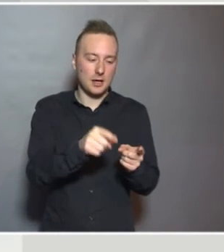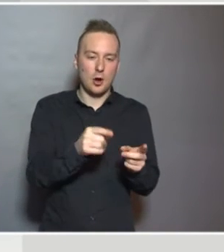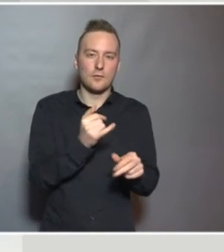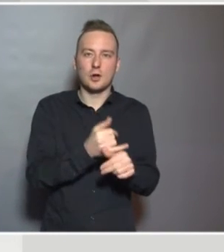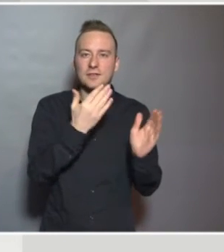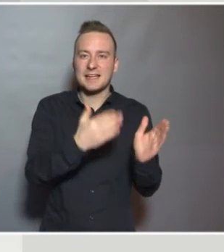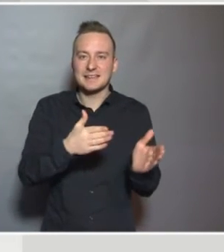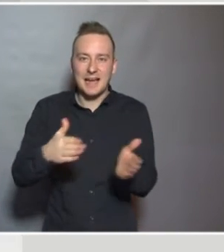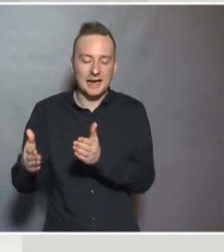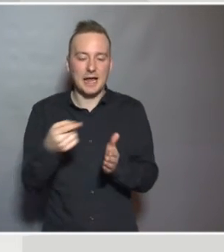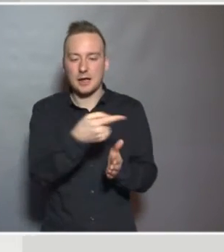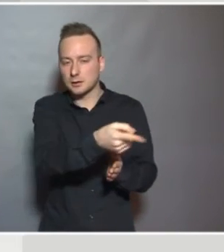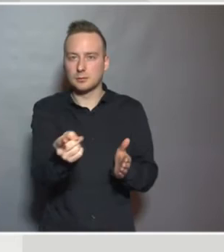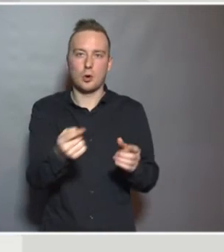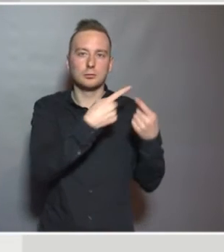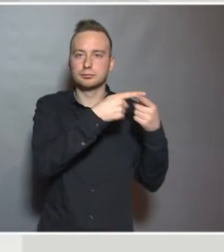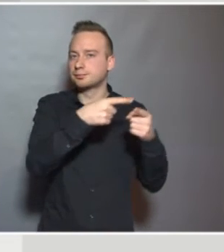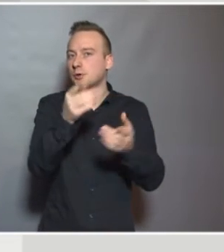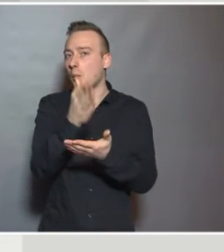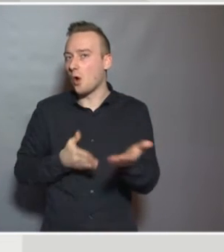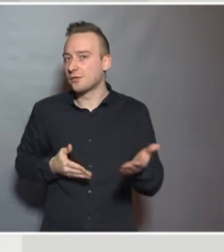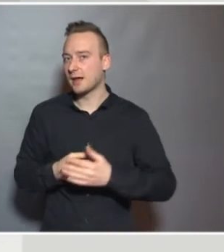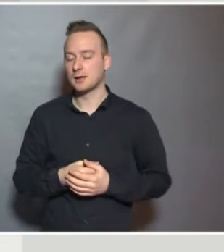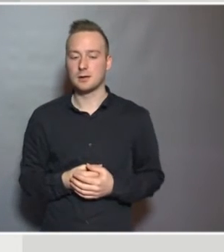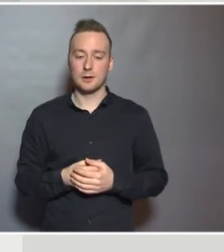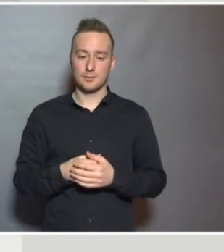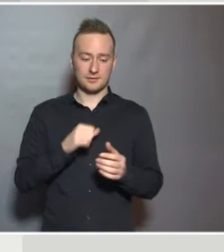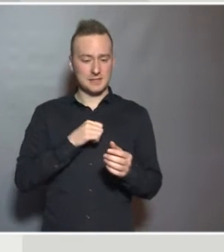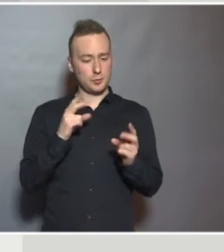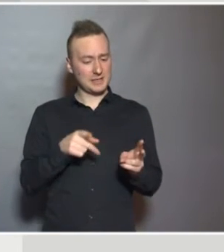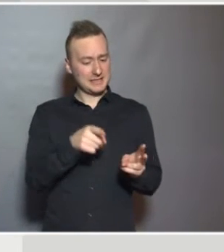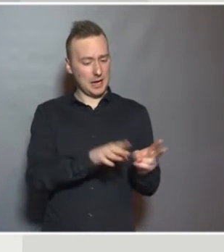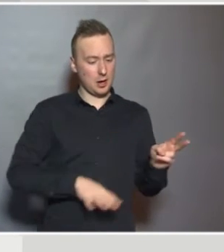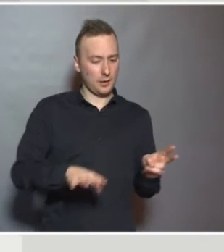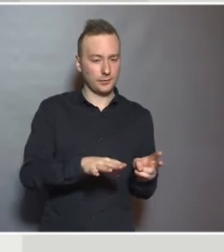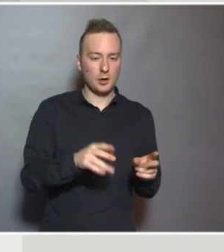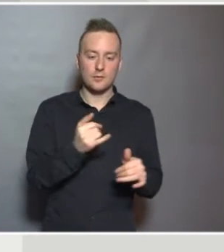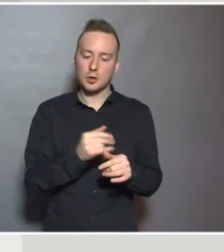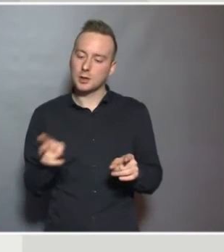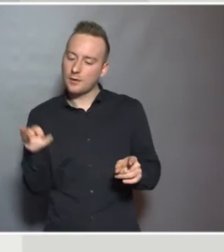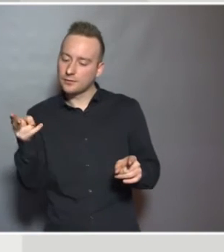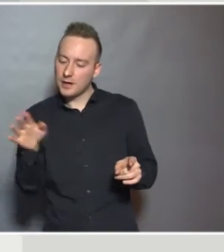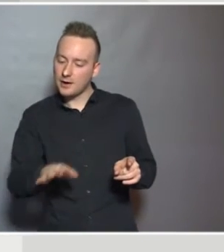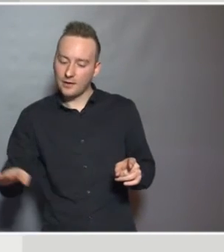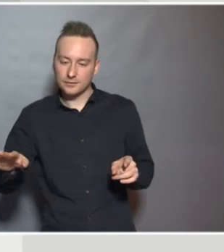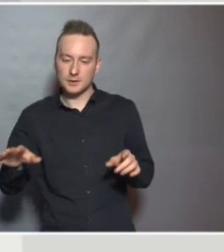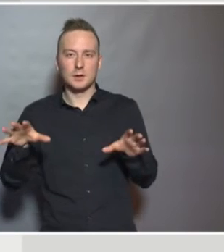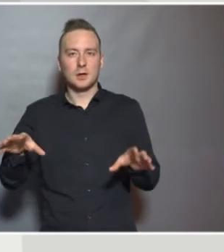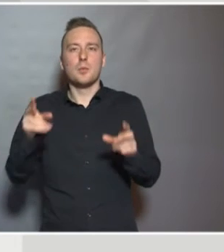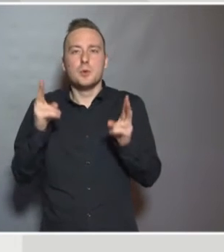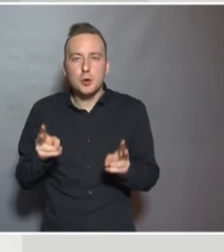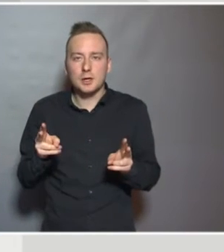learners in different ways. But how it's used in one country and how it's used in another is completely different.